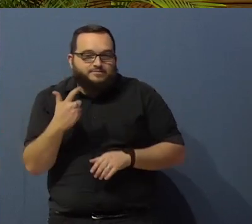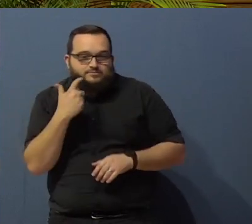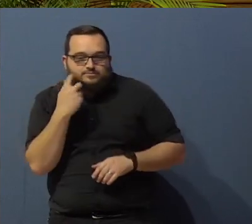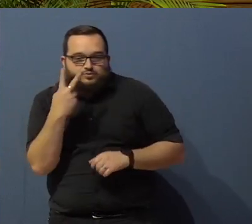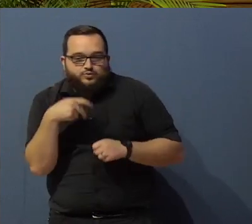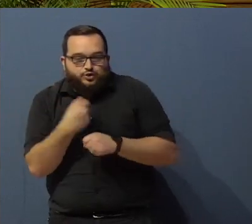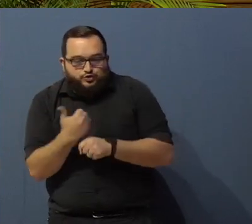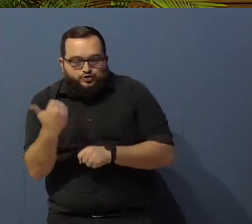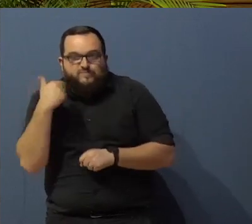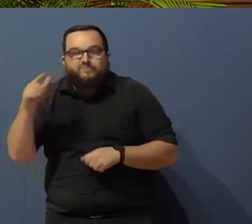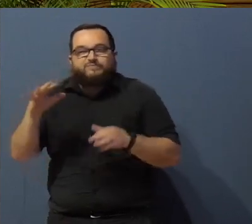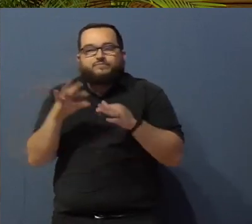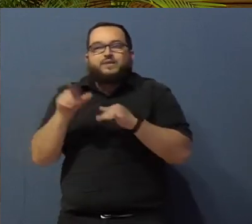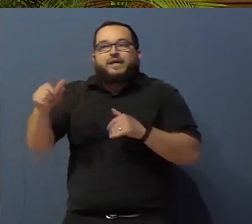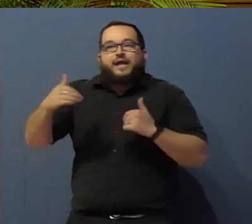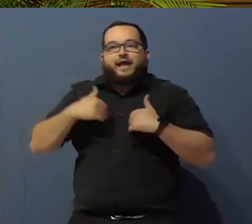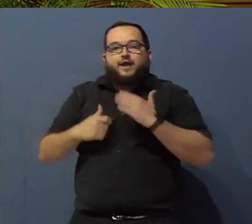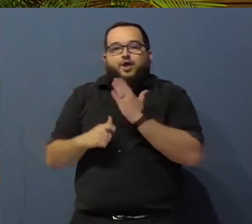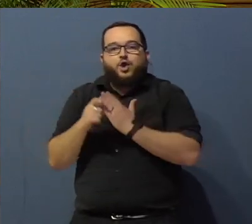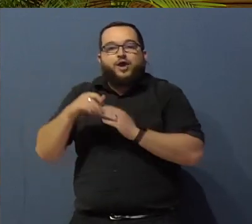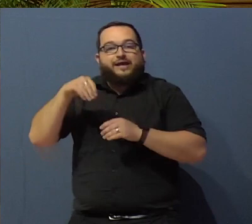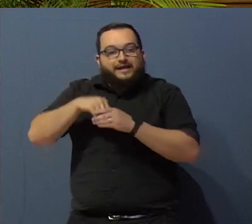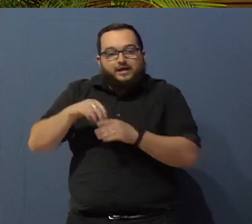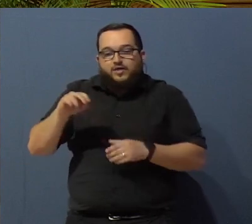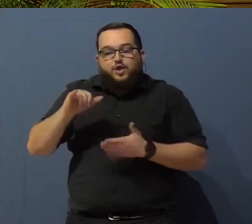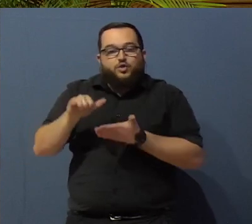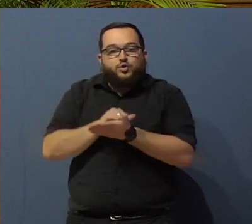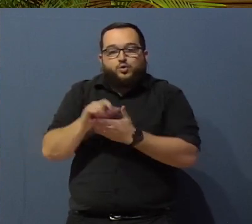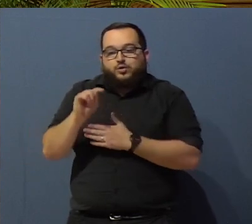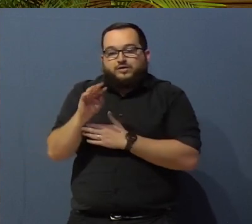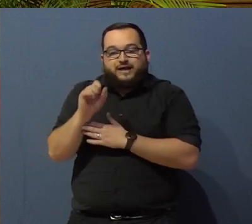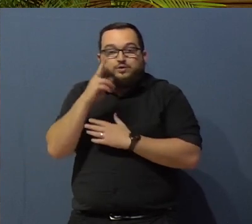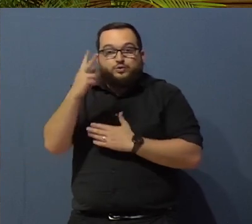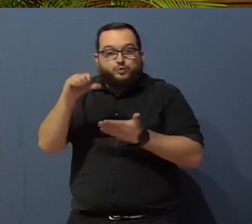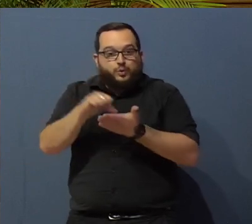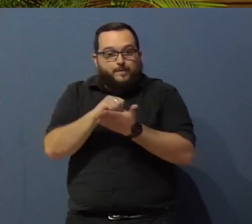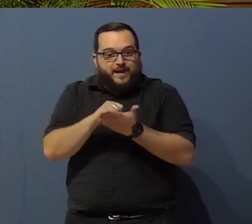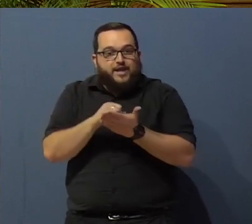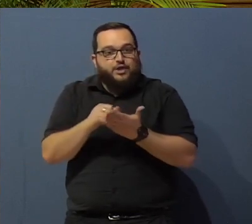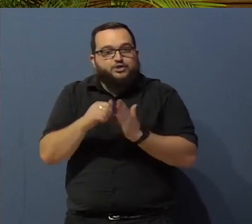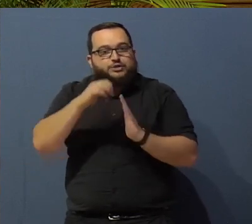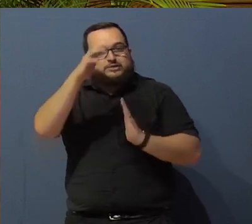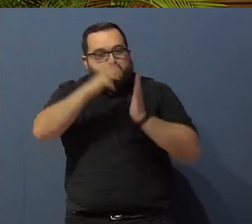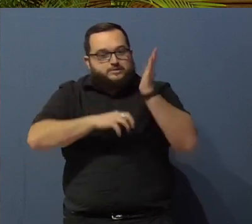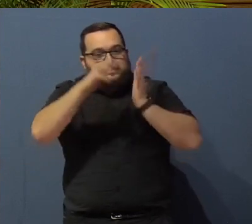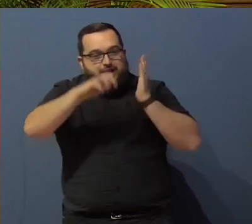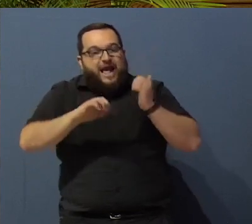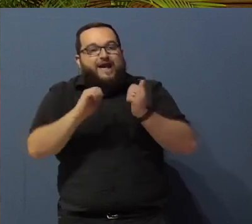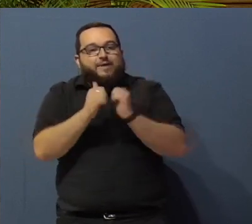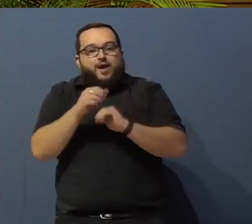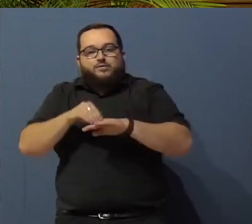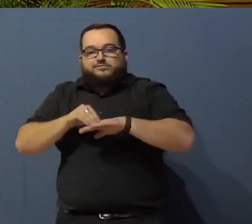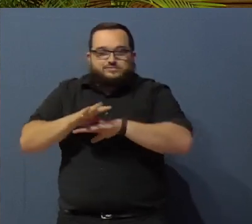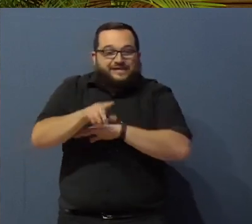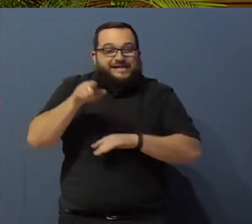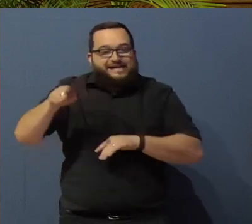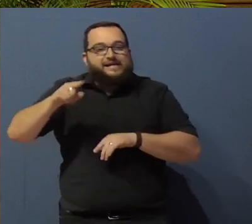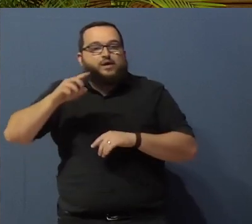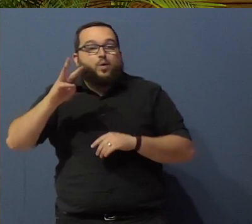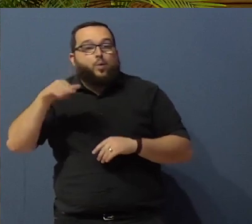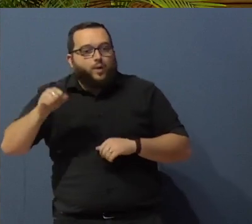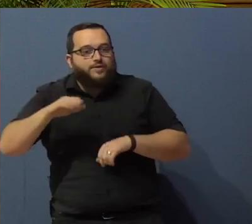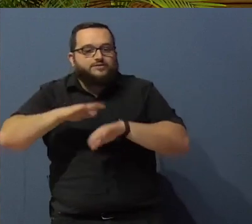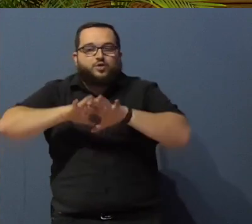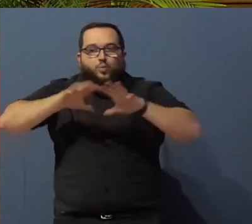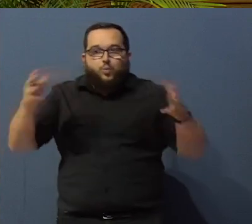mentioned he had an article in the New York Times that was a two-page long obituary about how influential he was on the world. He spoke